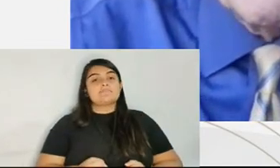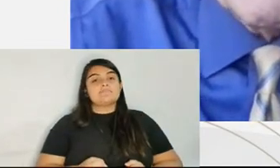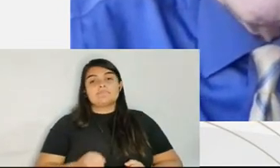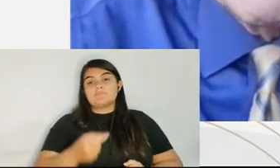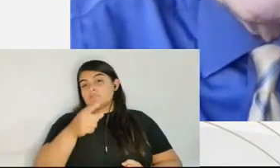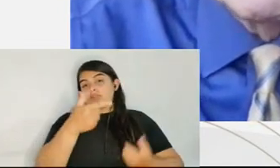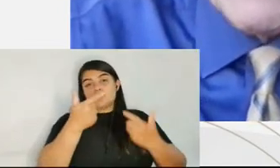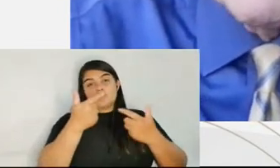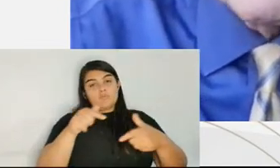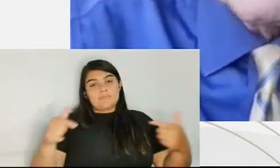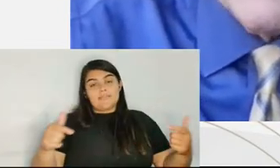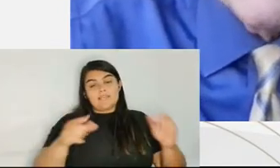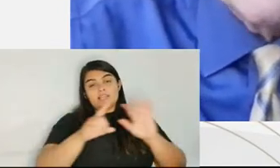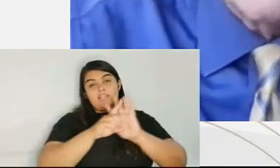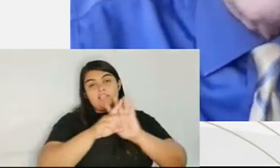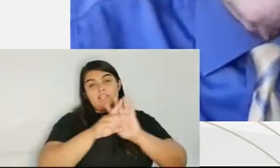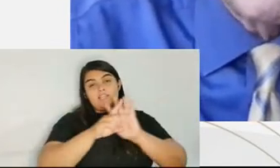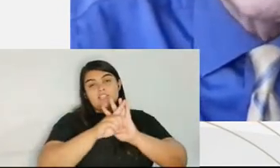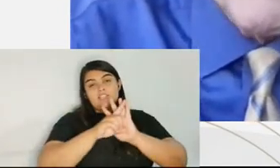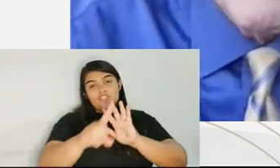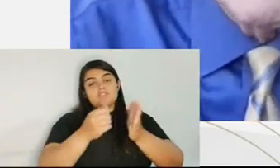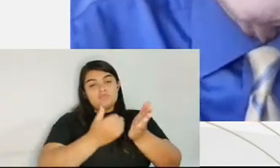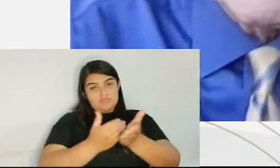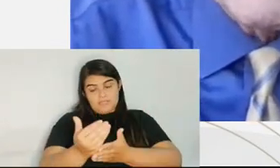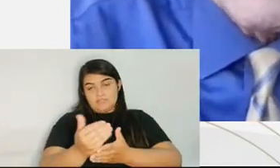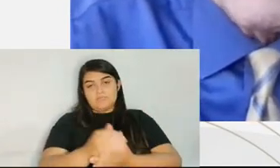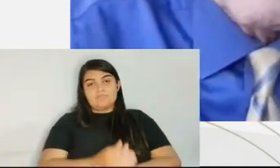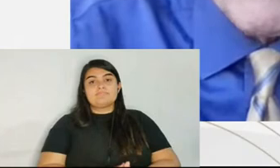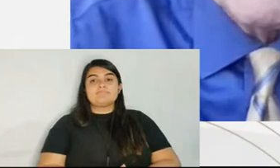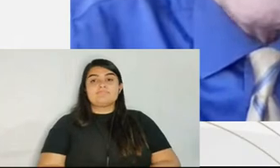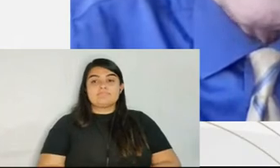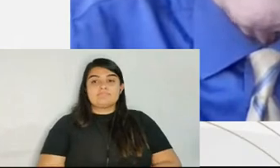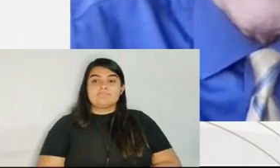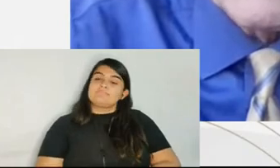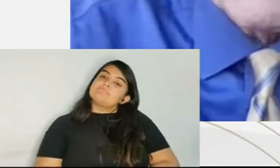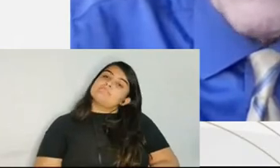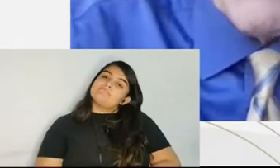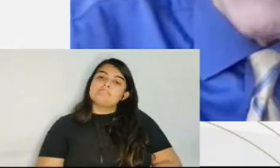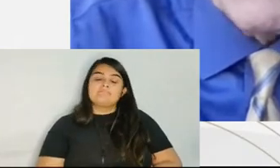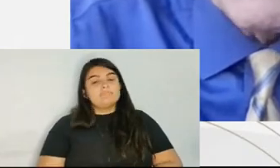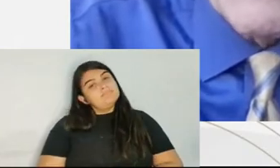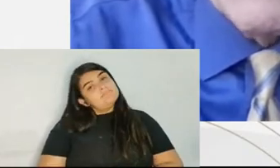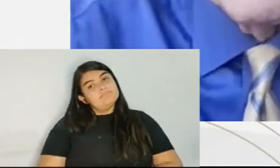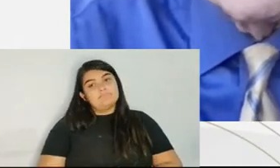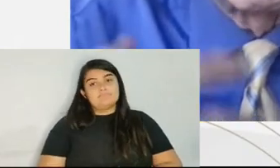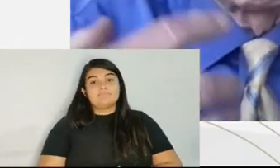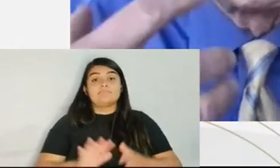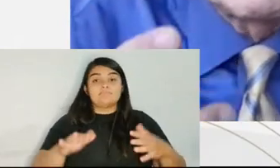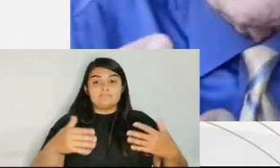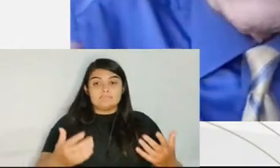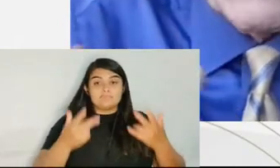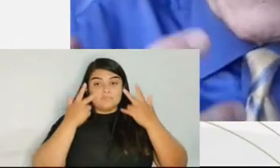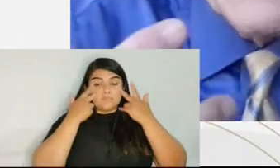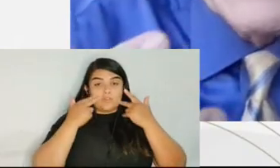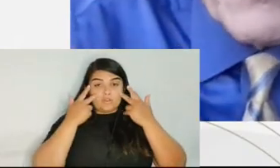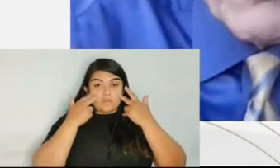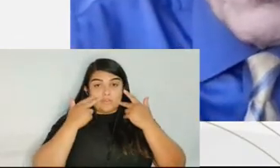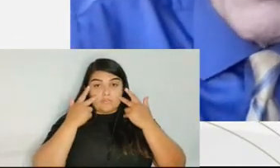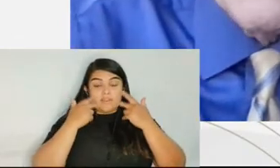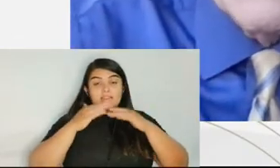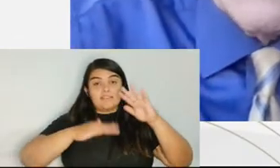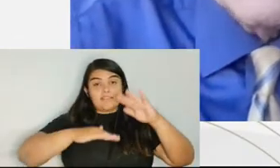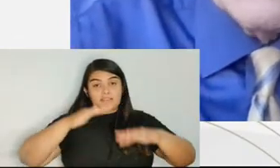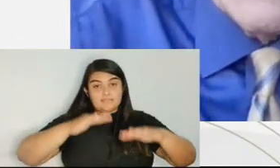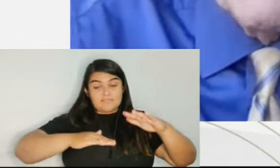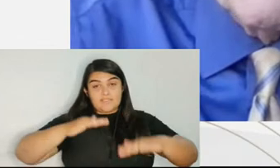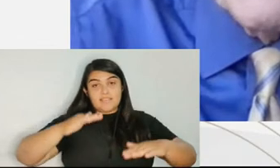intelligence, not necessarily always voluntary, given the pressure the defendants are under, but in the legal, in the eyes of the